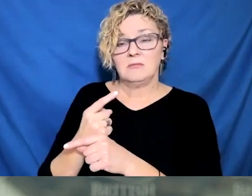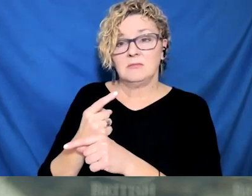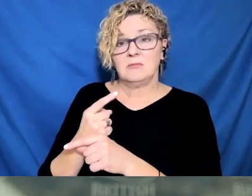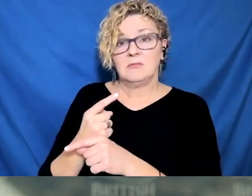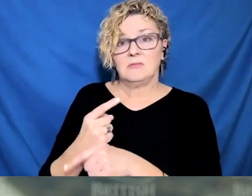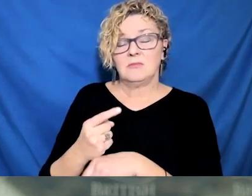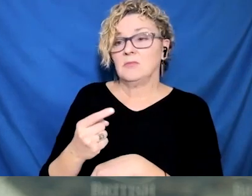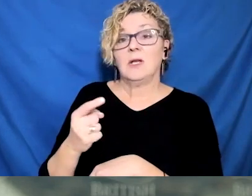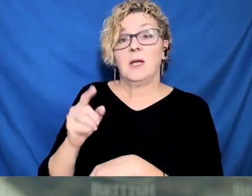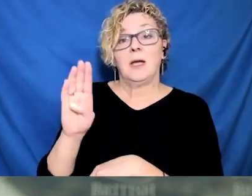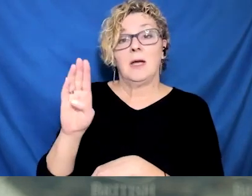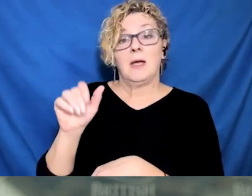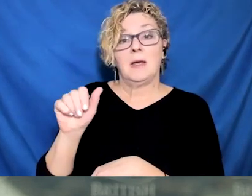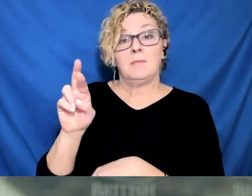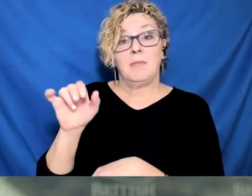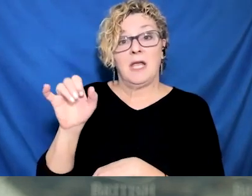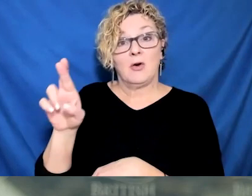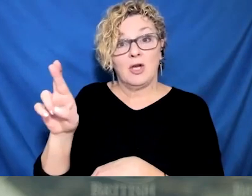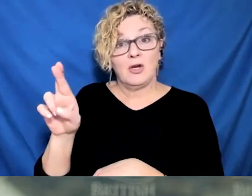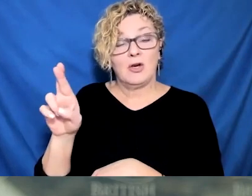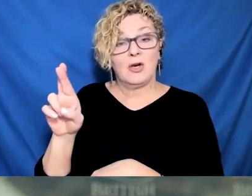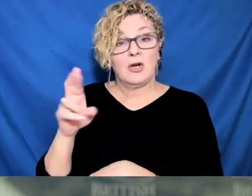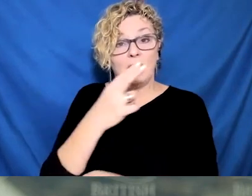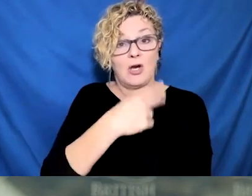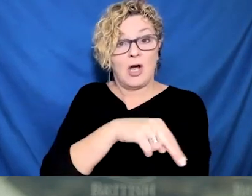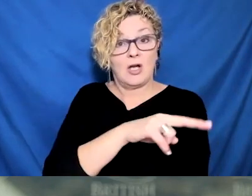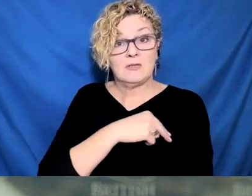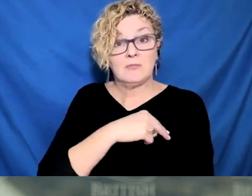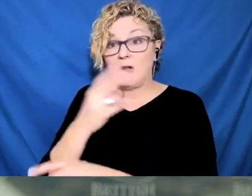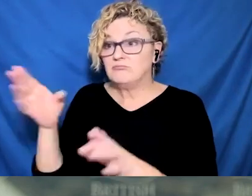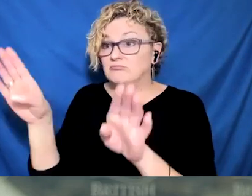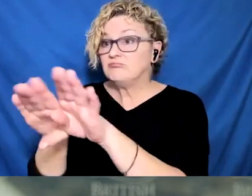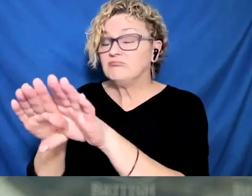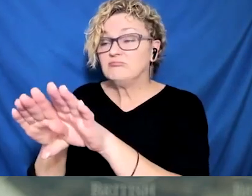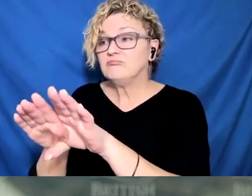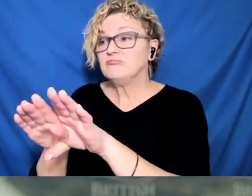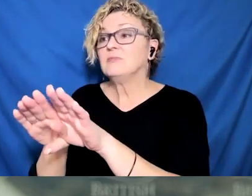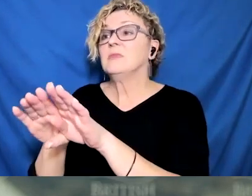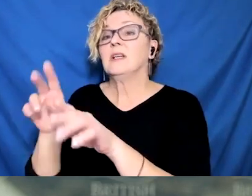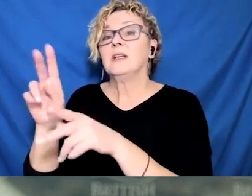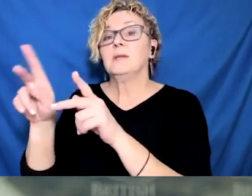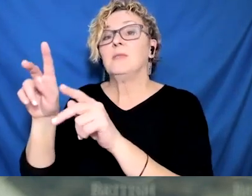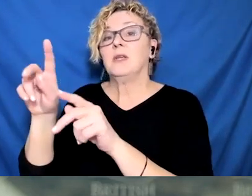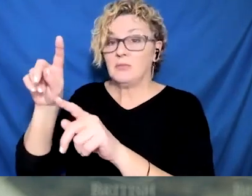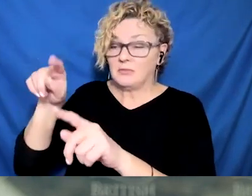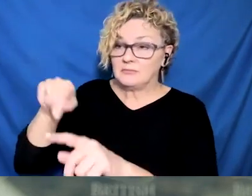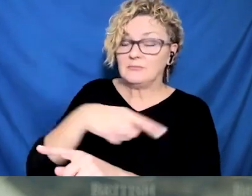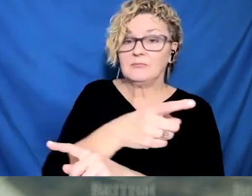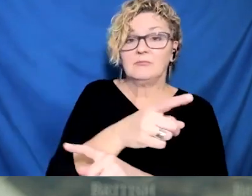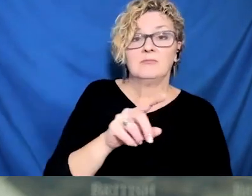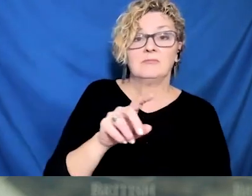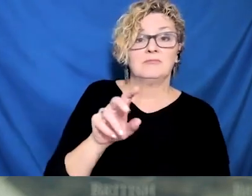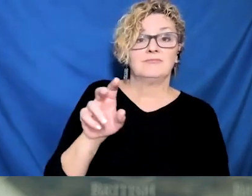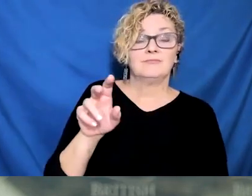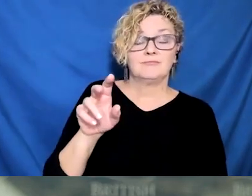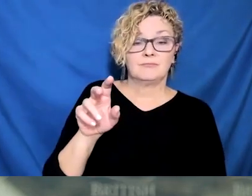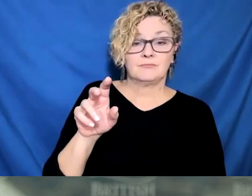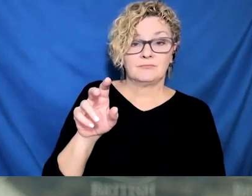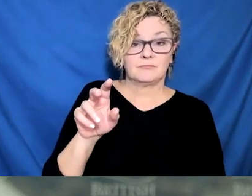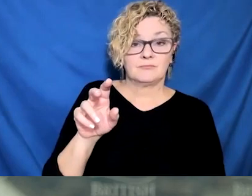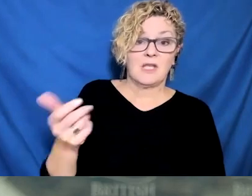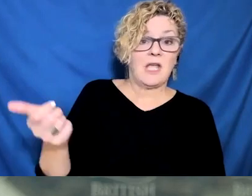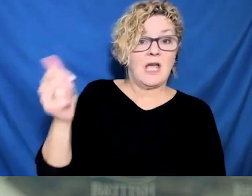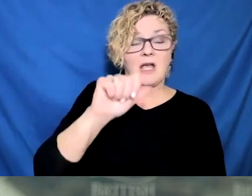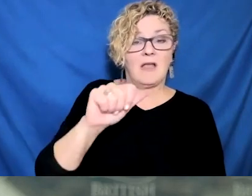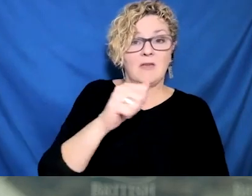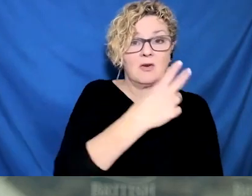to protect and support patient care. In Invermere, for example, the plan had been to do just that. And it's been decided by interior health they don't need